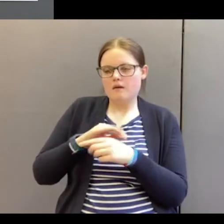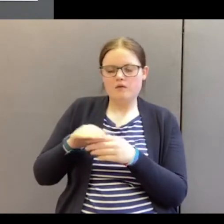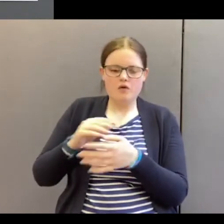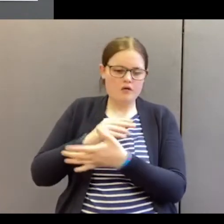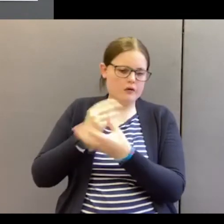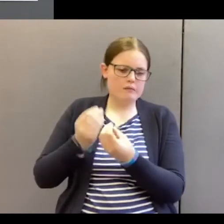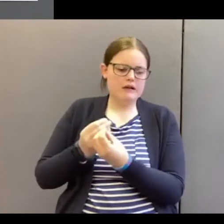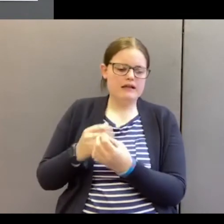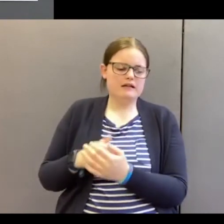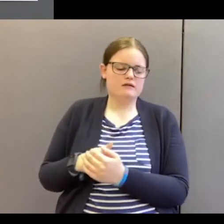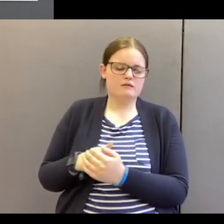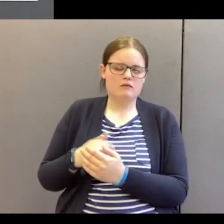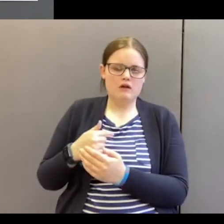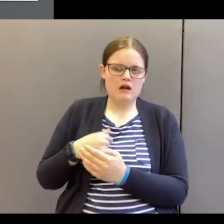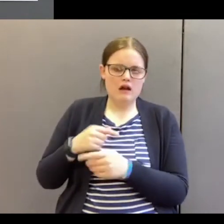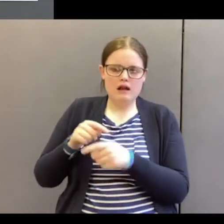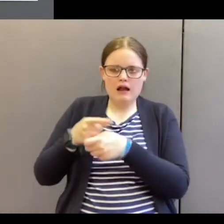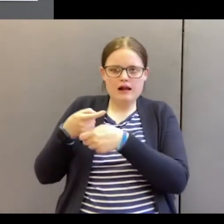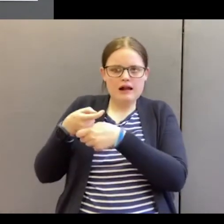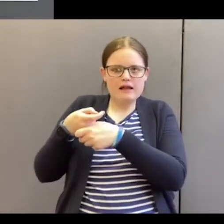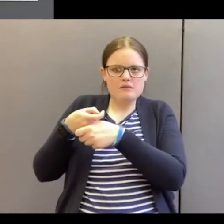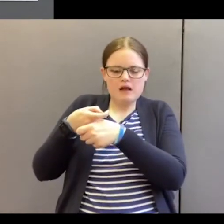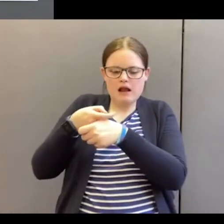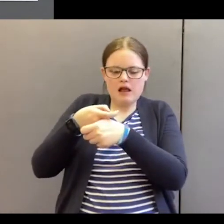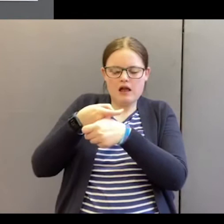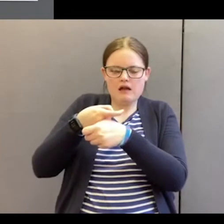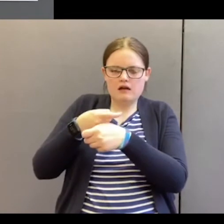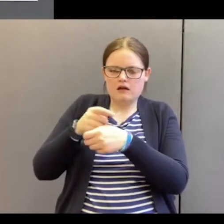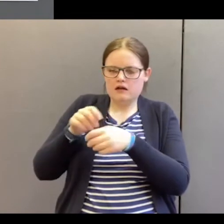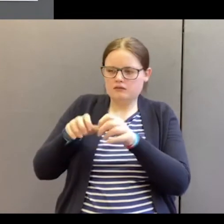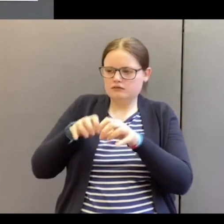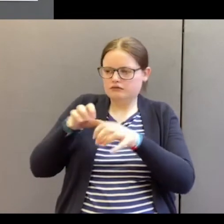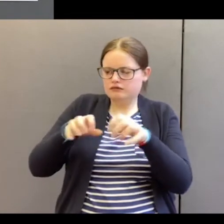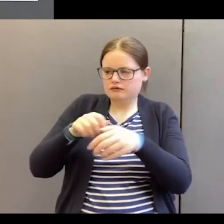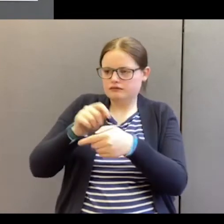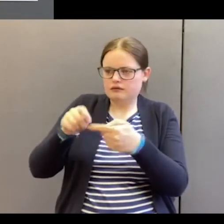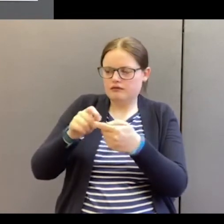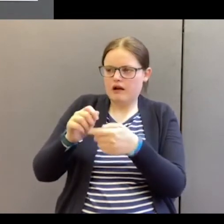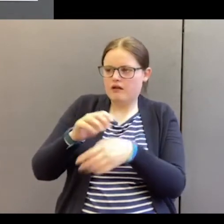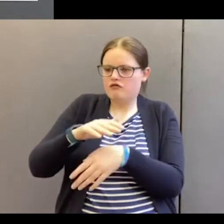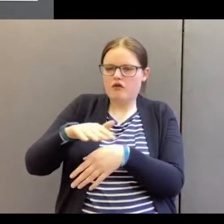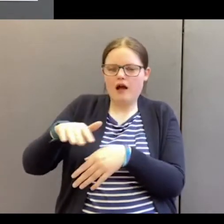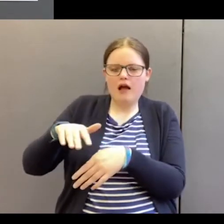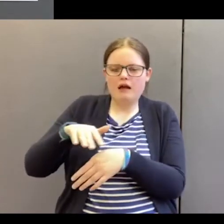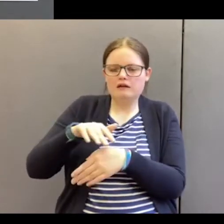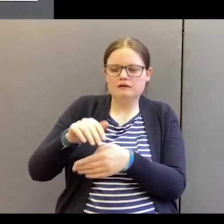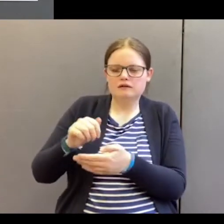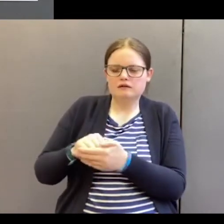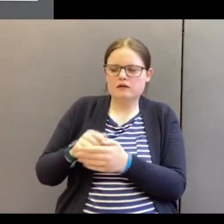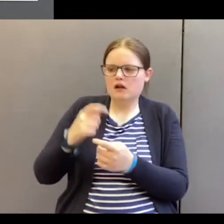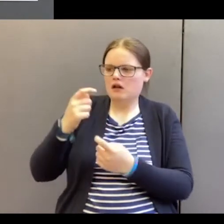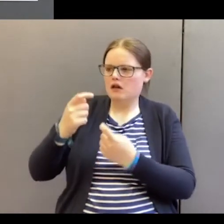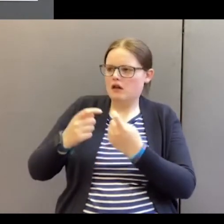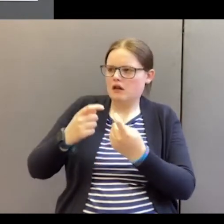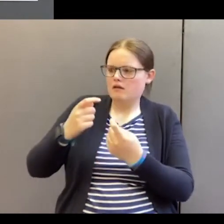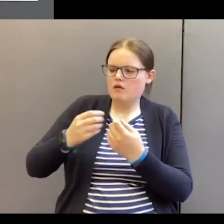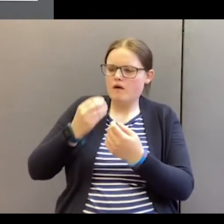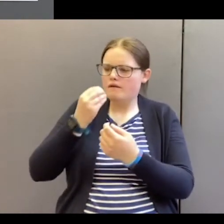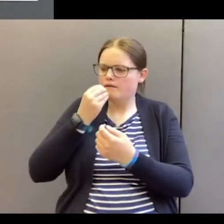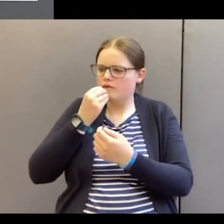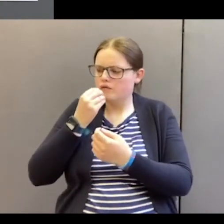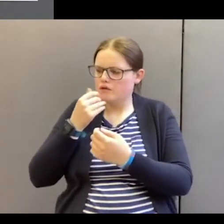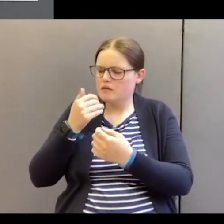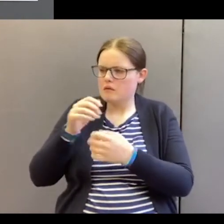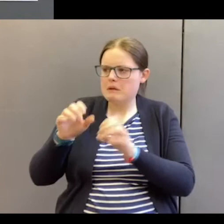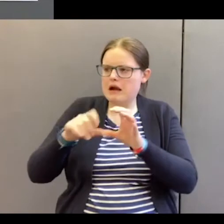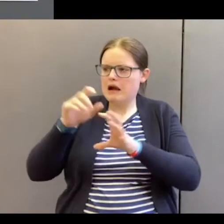I'm like the caterpillar, crawling around the ground, looking for scraps, maybe climbing